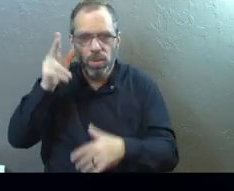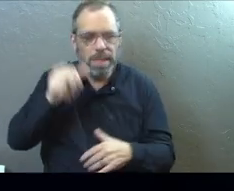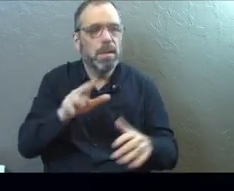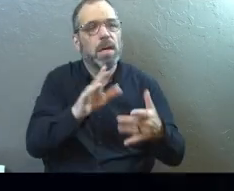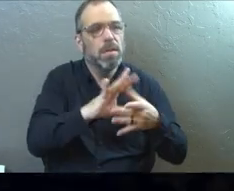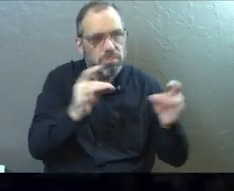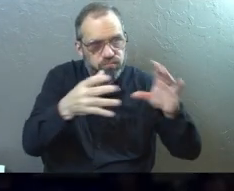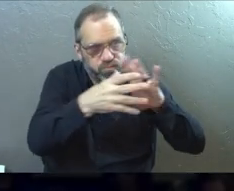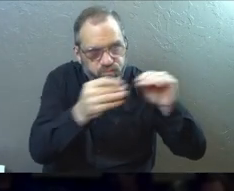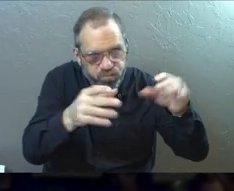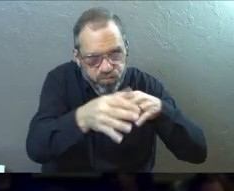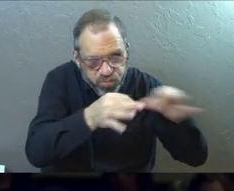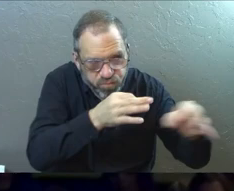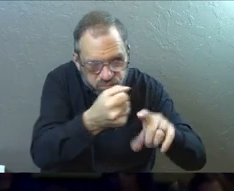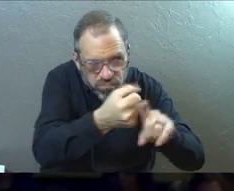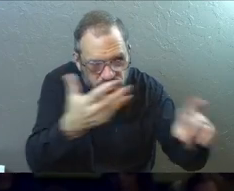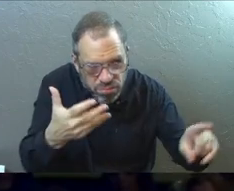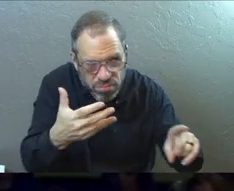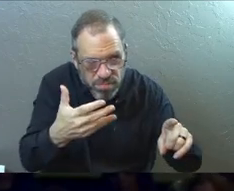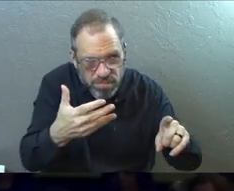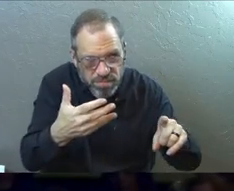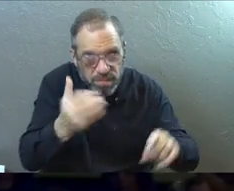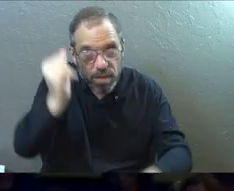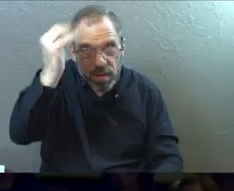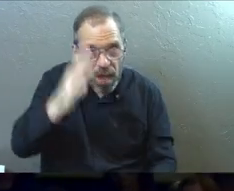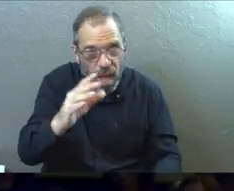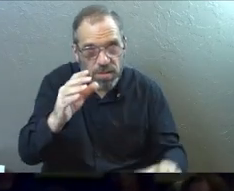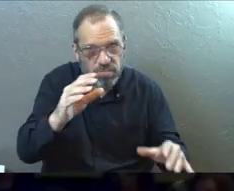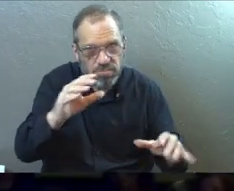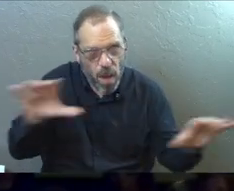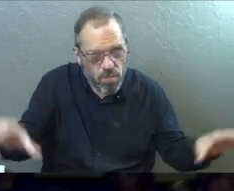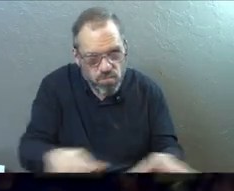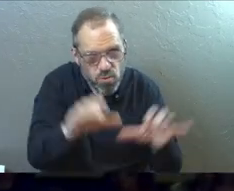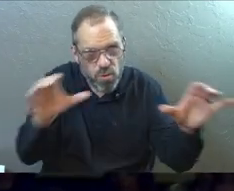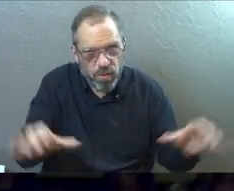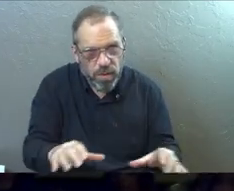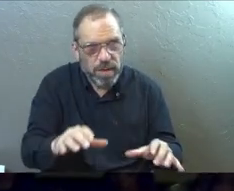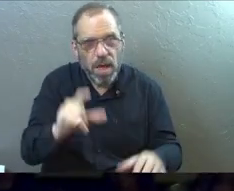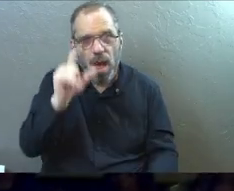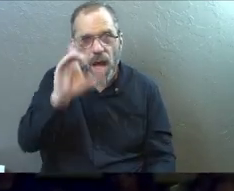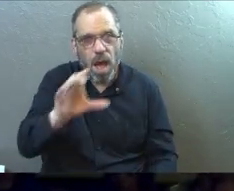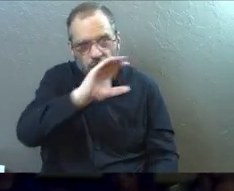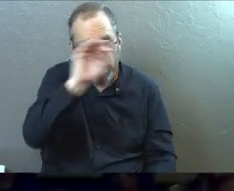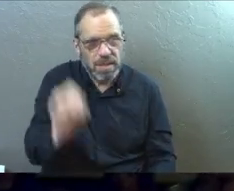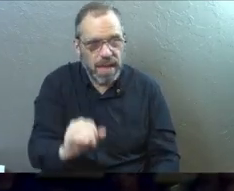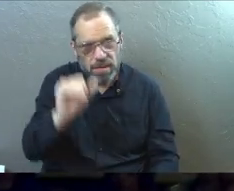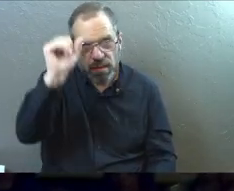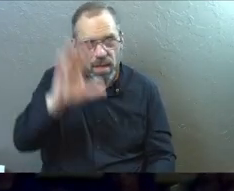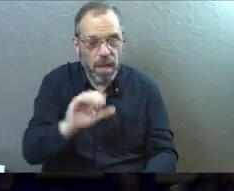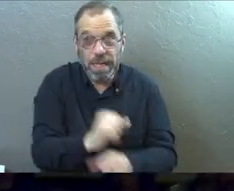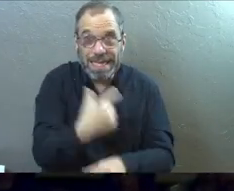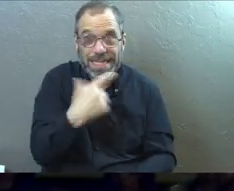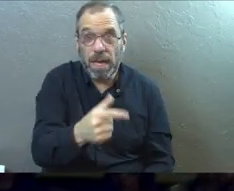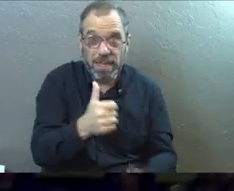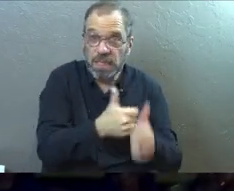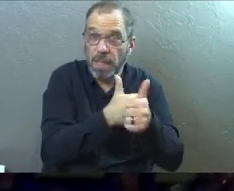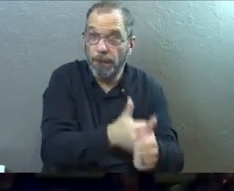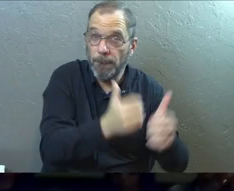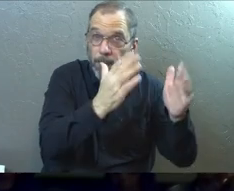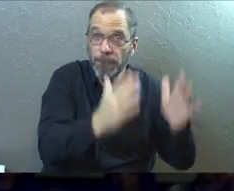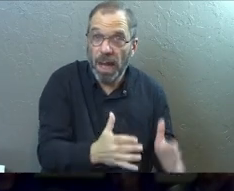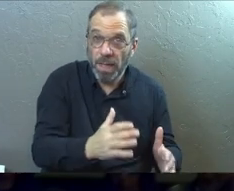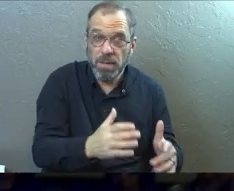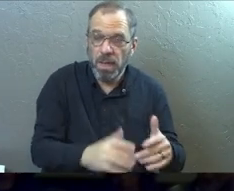Peter's like, okay, this is a move of God. This is 100% a move of God. And so he says that to these guys